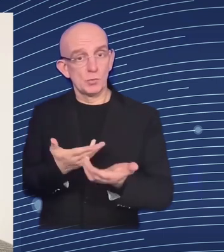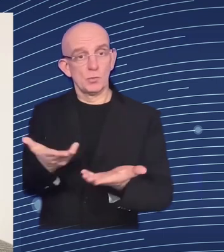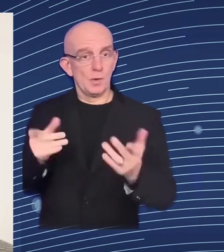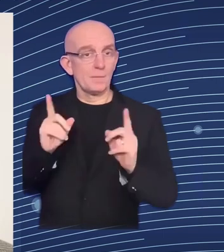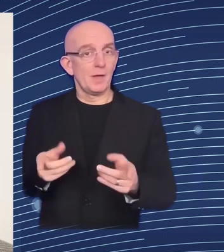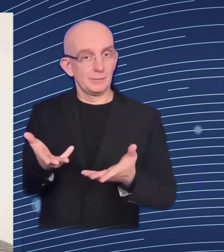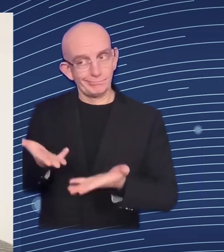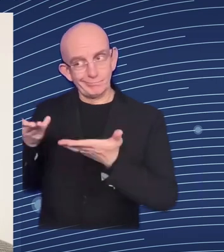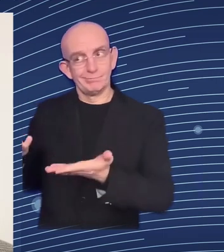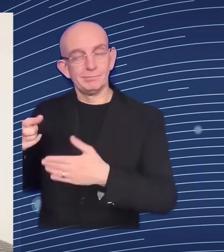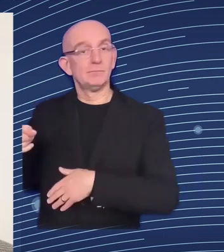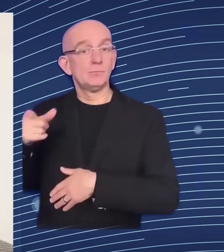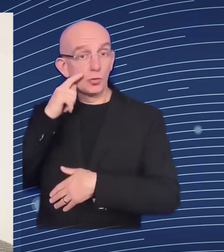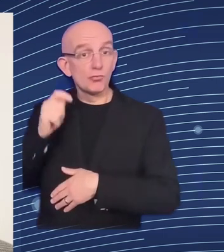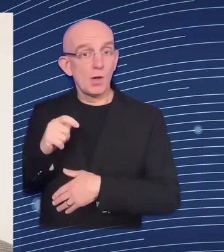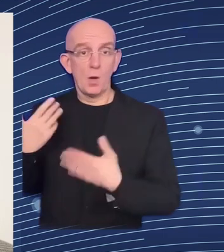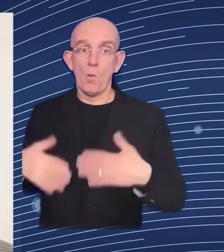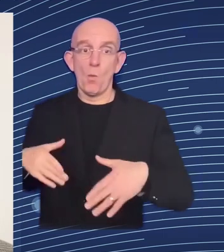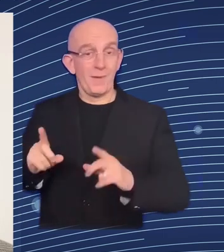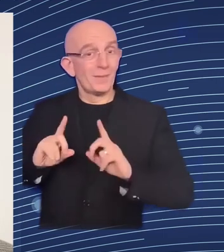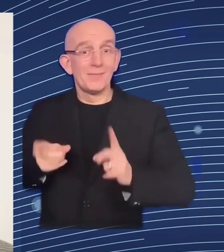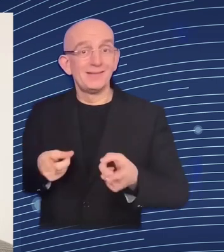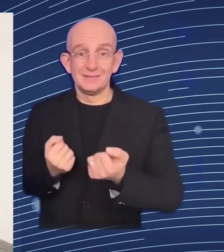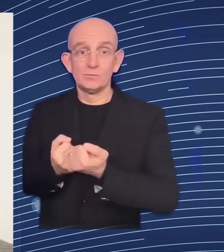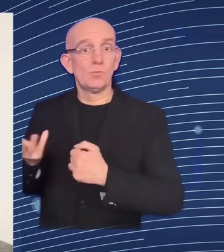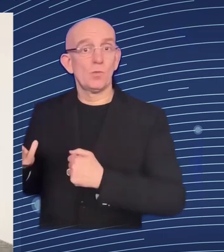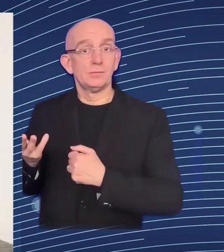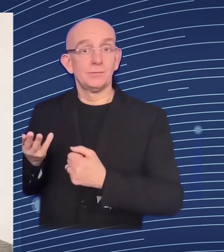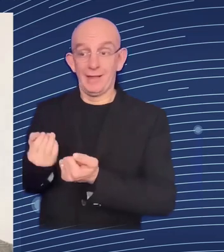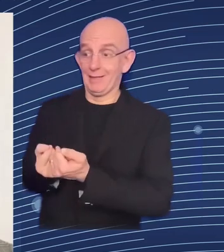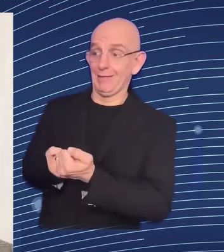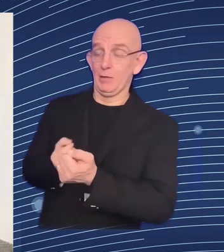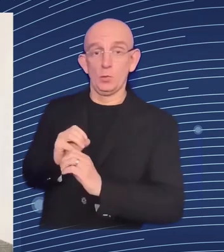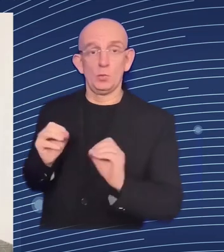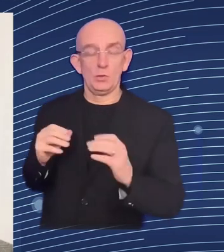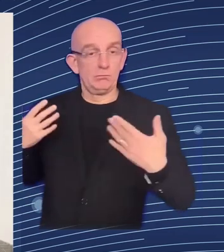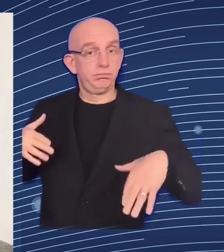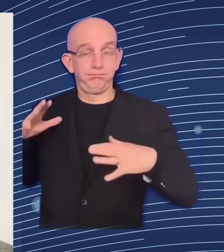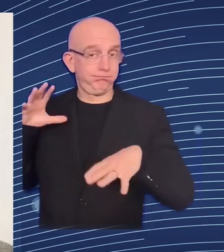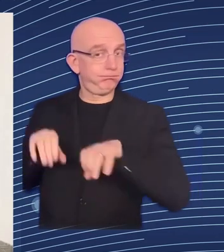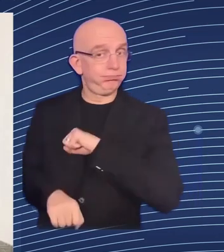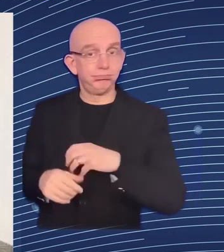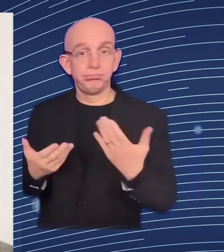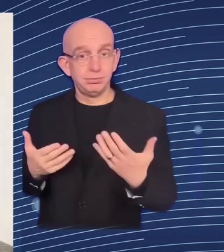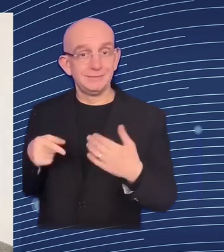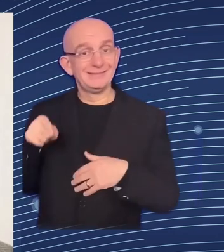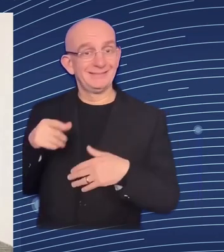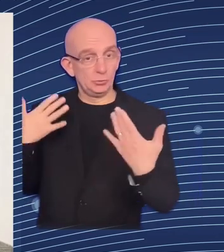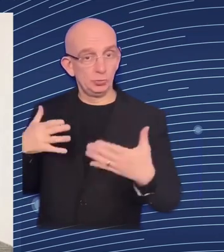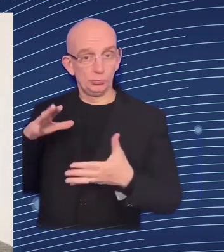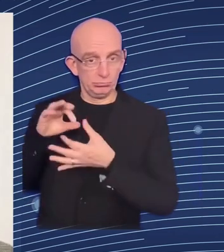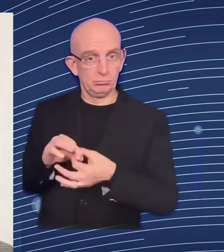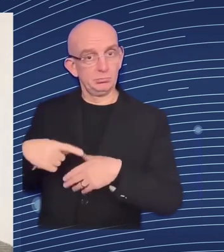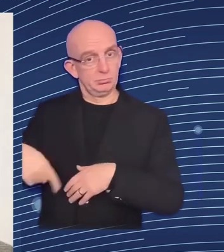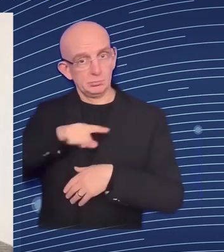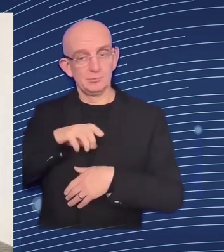in a context where we have to show that european union has the capacity to help a country